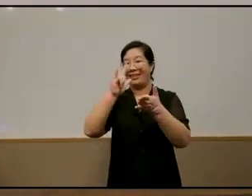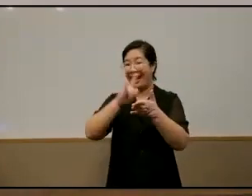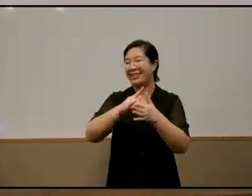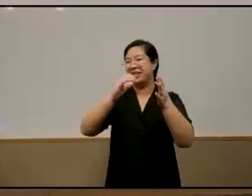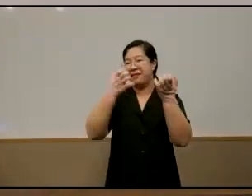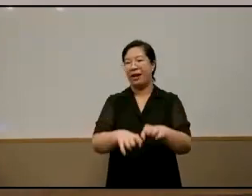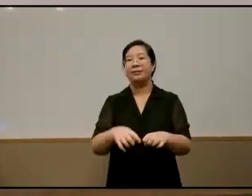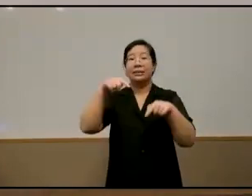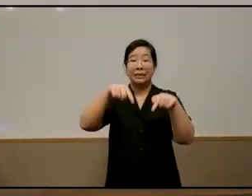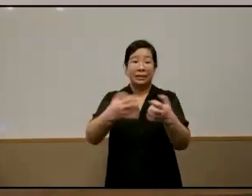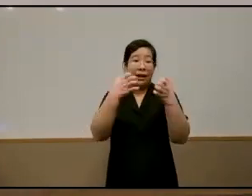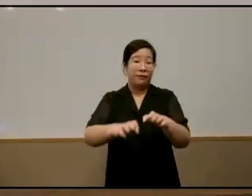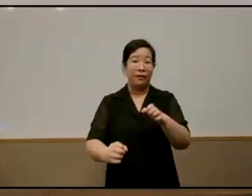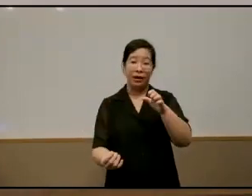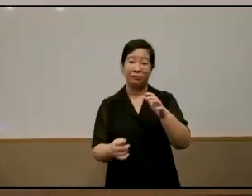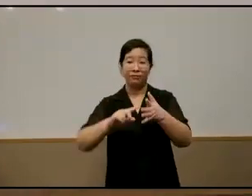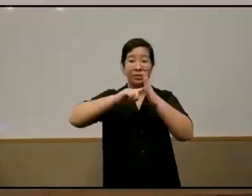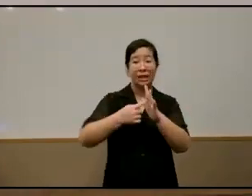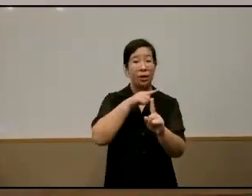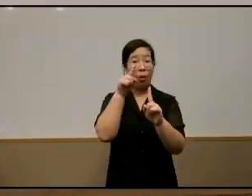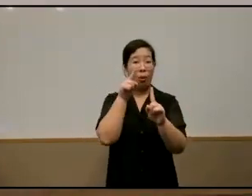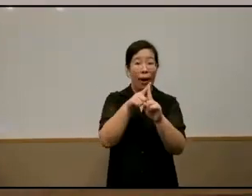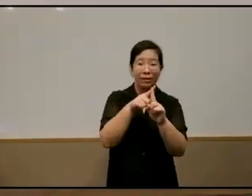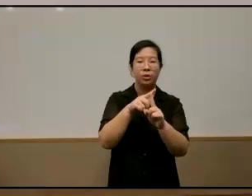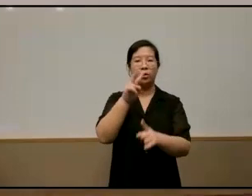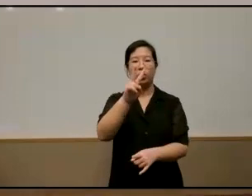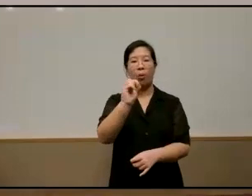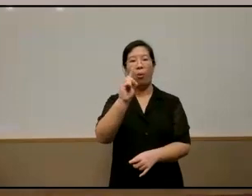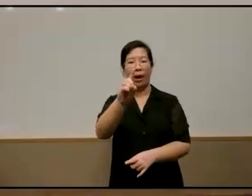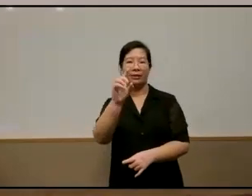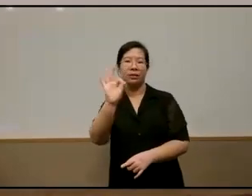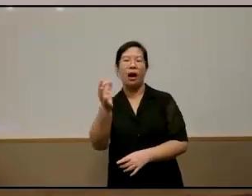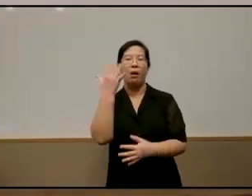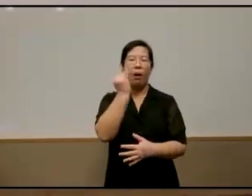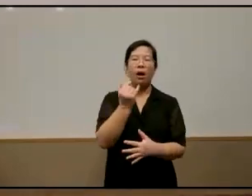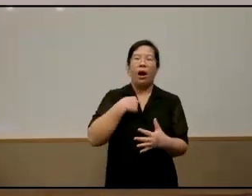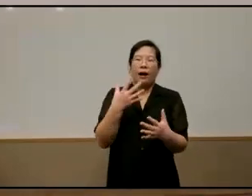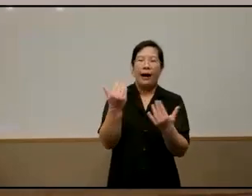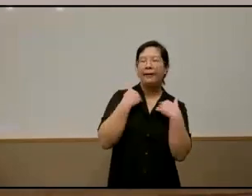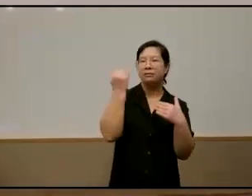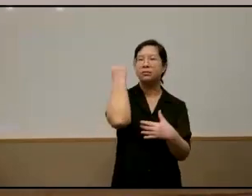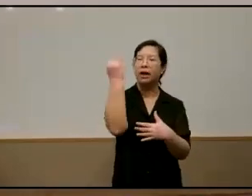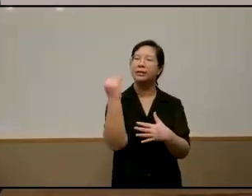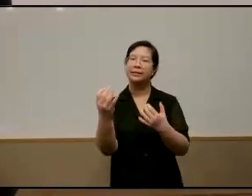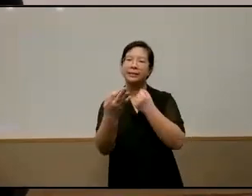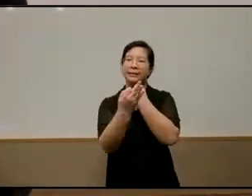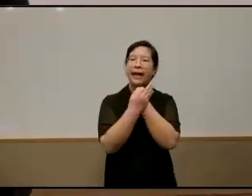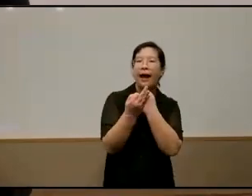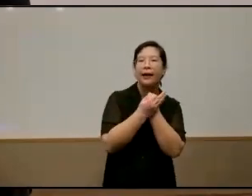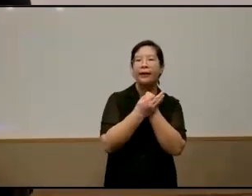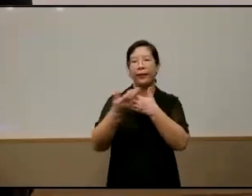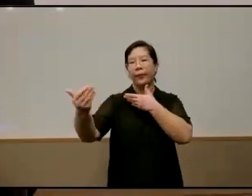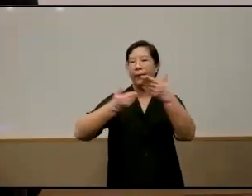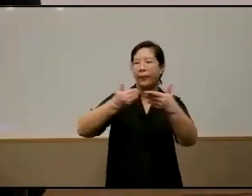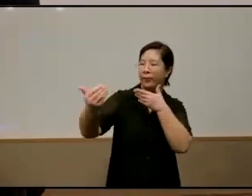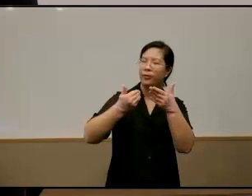reimagined was born in 2019 i had this idea of a safe and conducive space where we could bring great people together